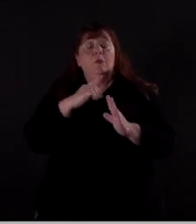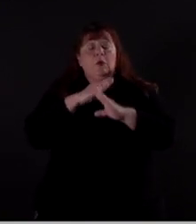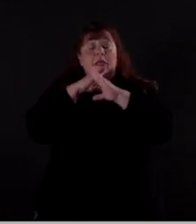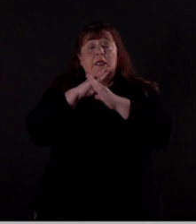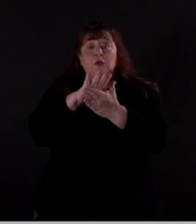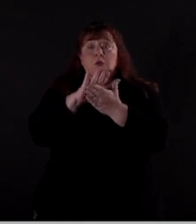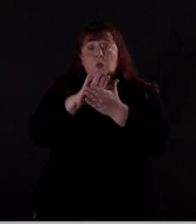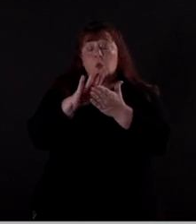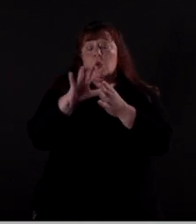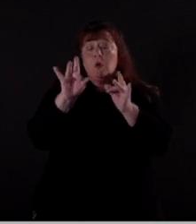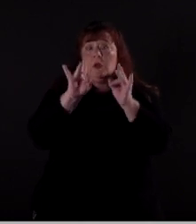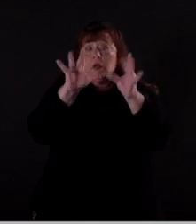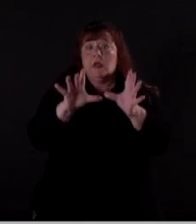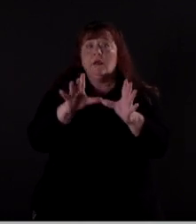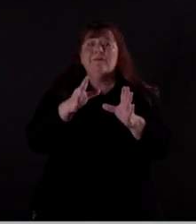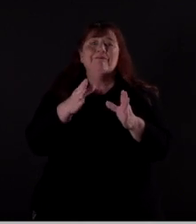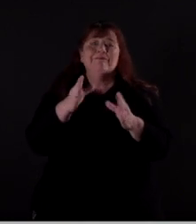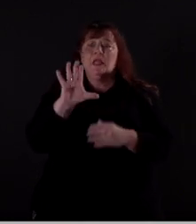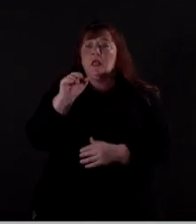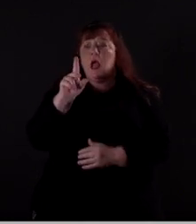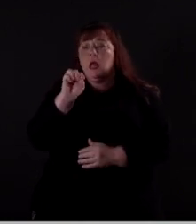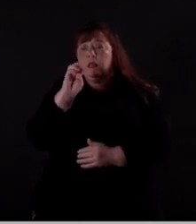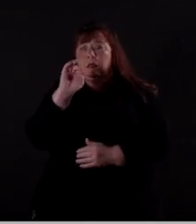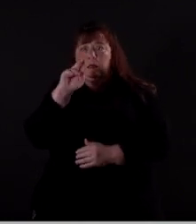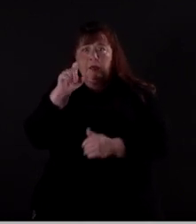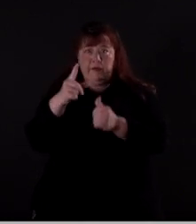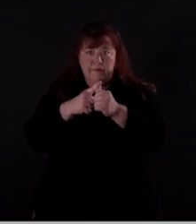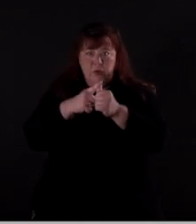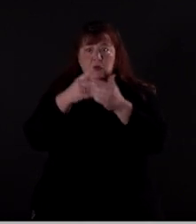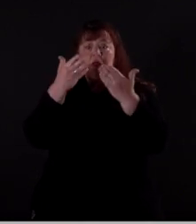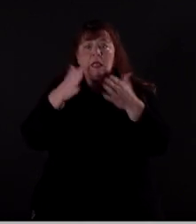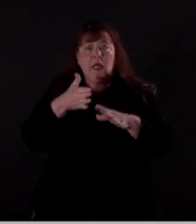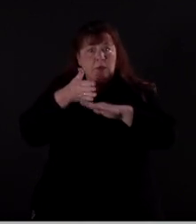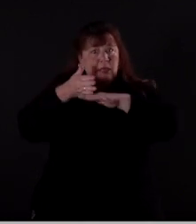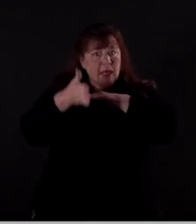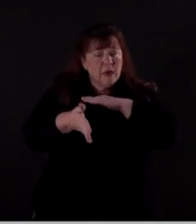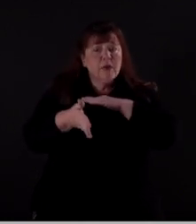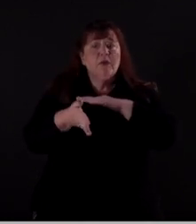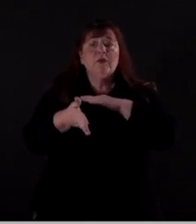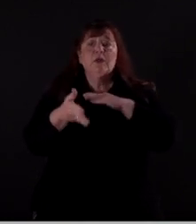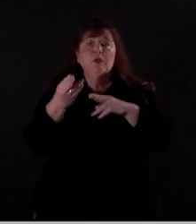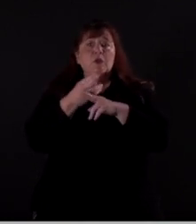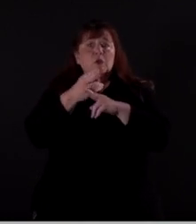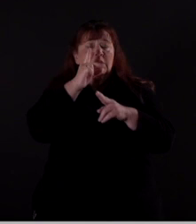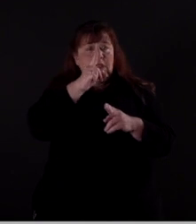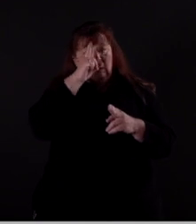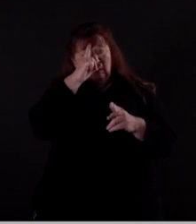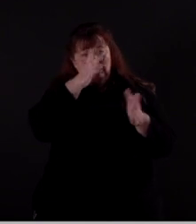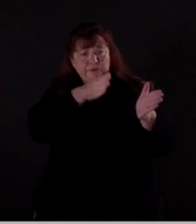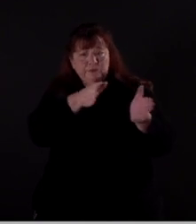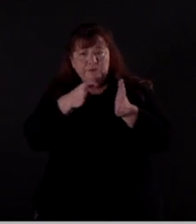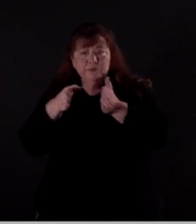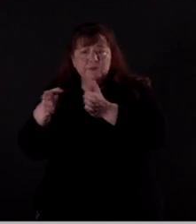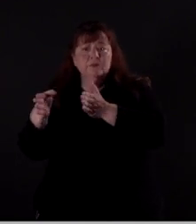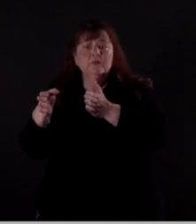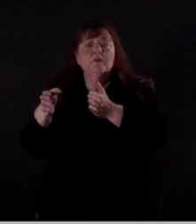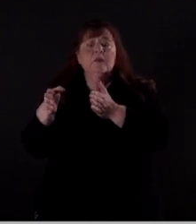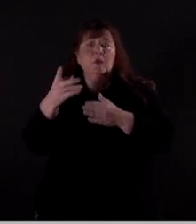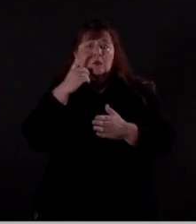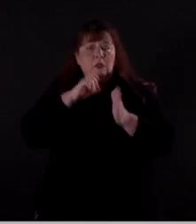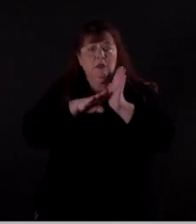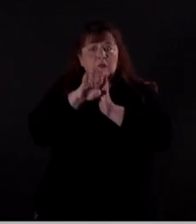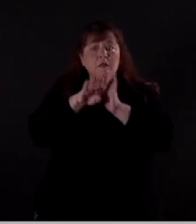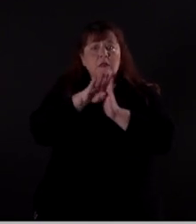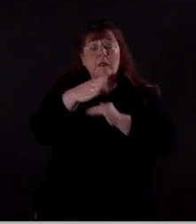happened after Columbine. After that incident, our director, using this methodology that we've just developed